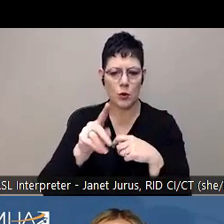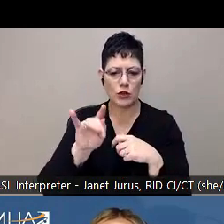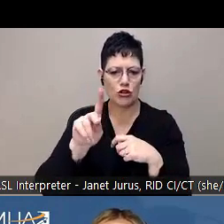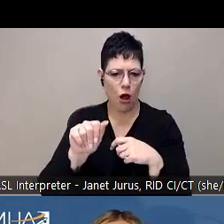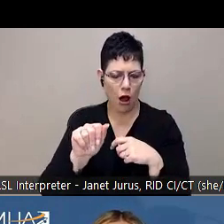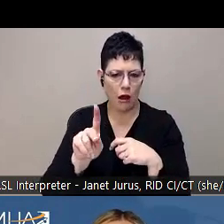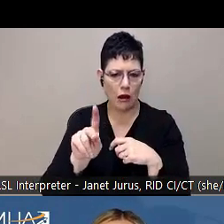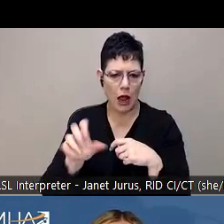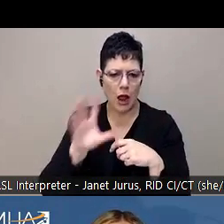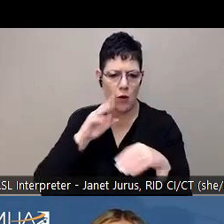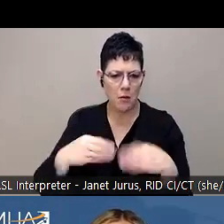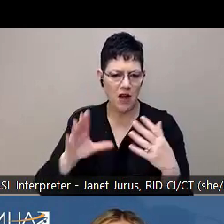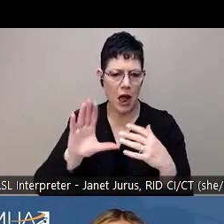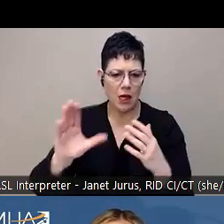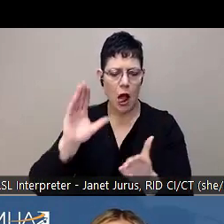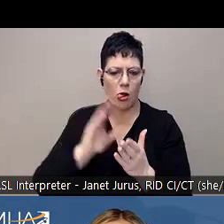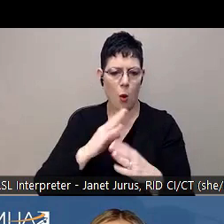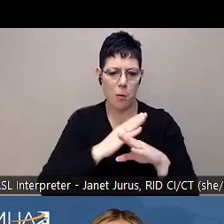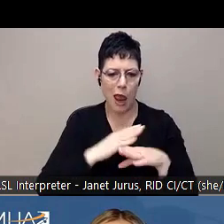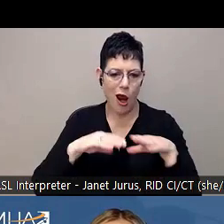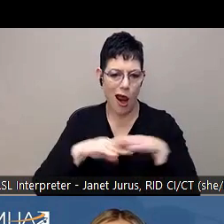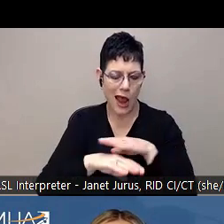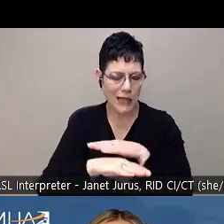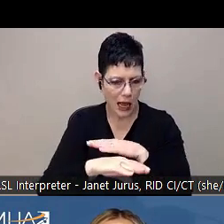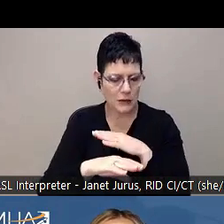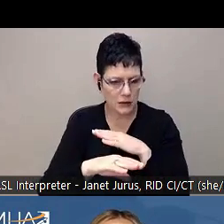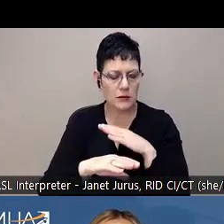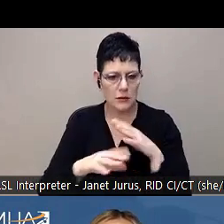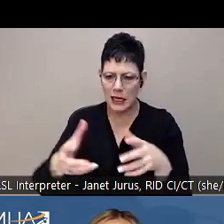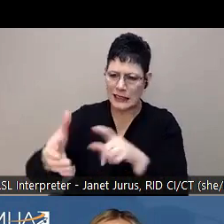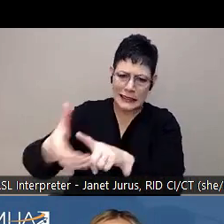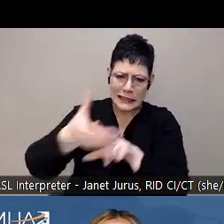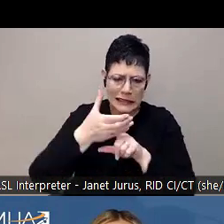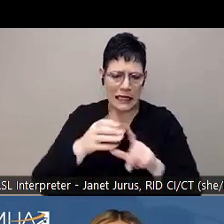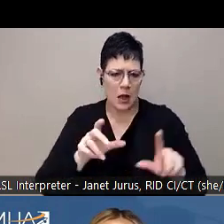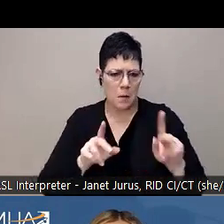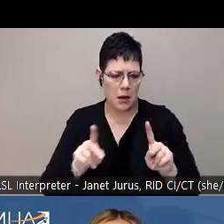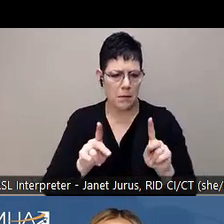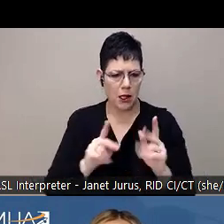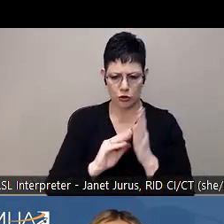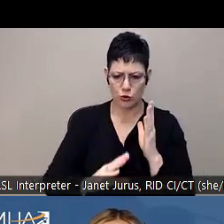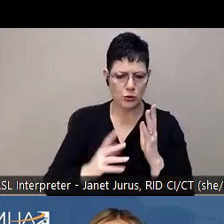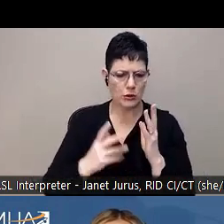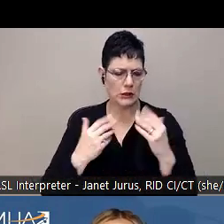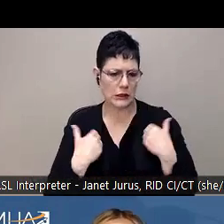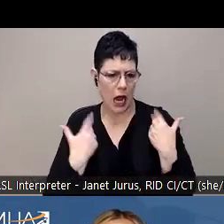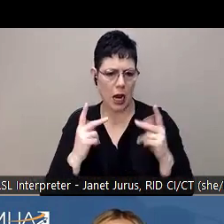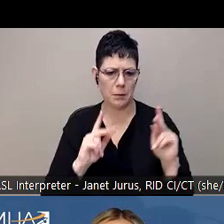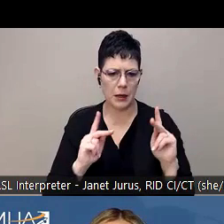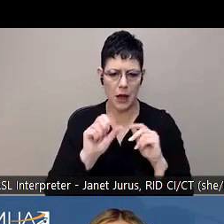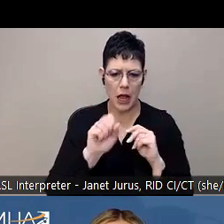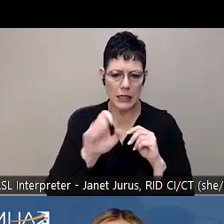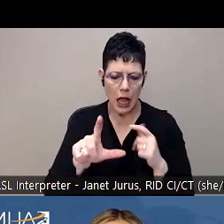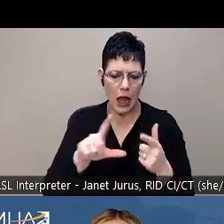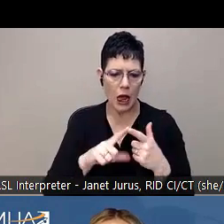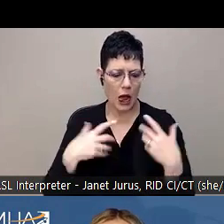low barrier mental health education programs that engage young people in social emotional learning, healthy coping